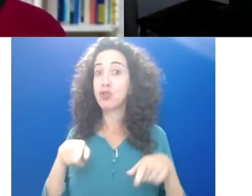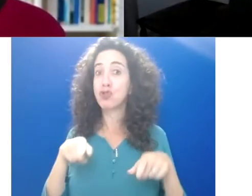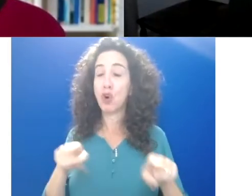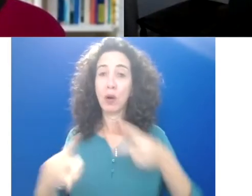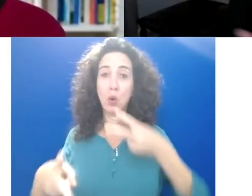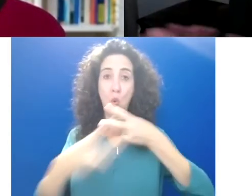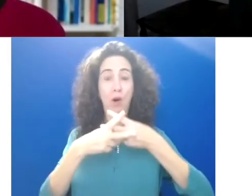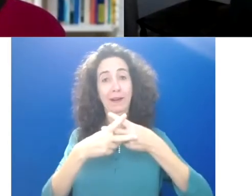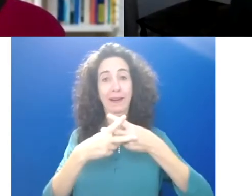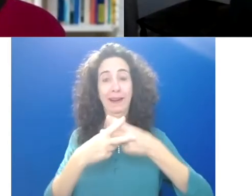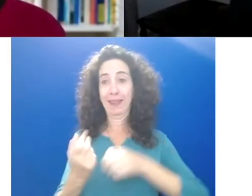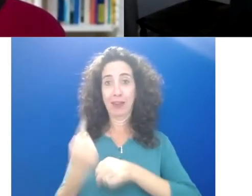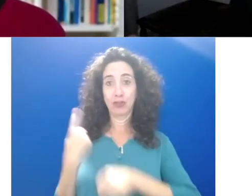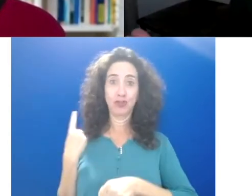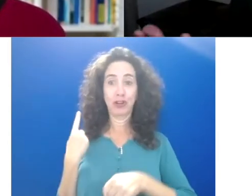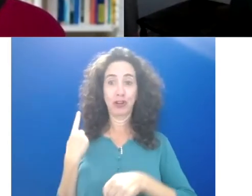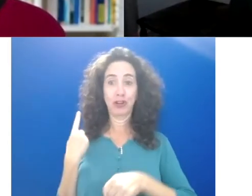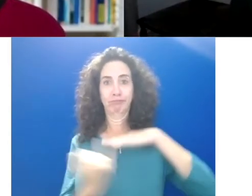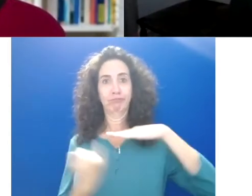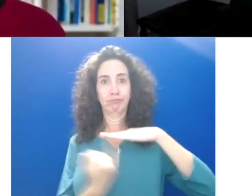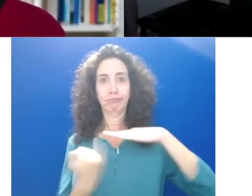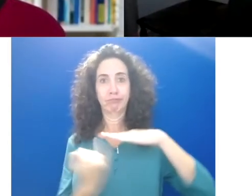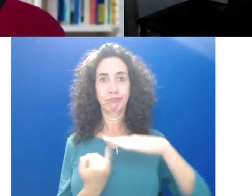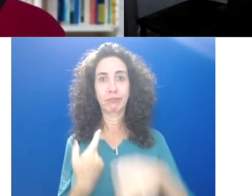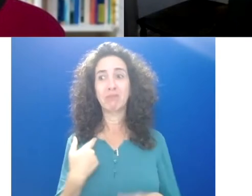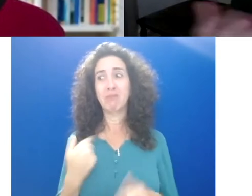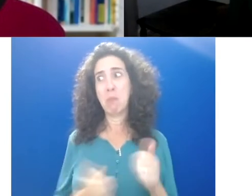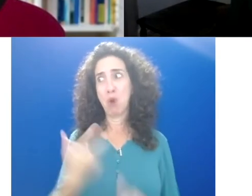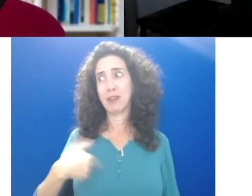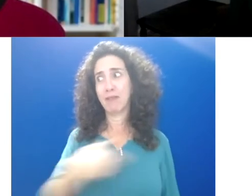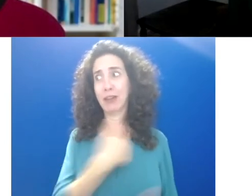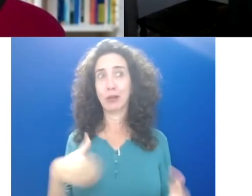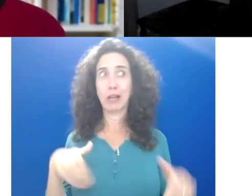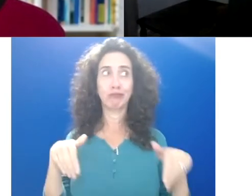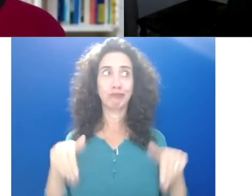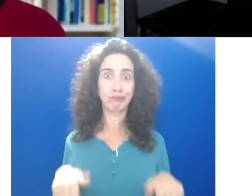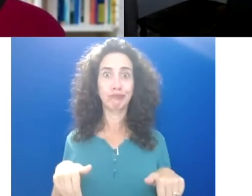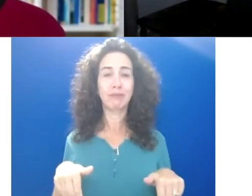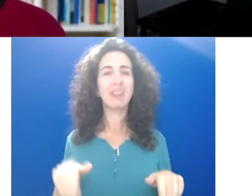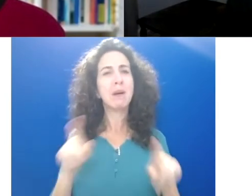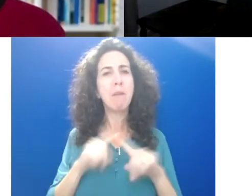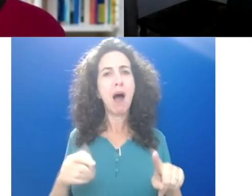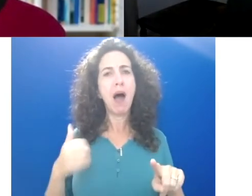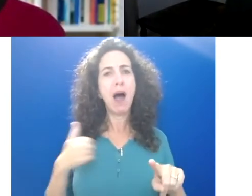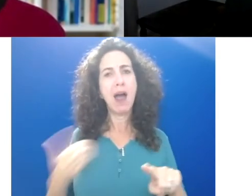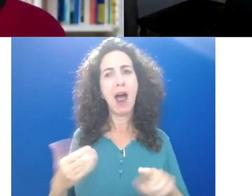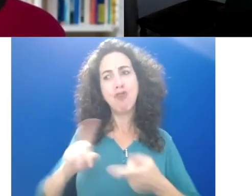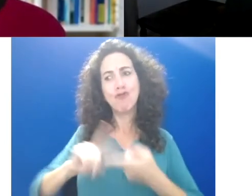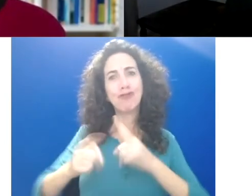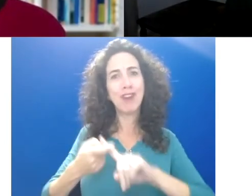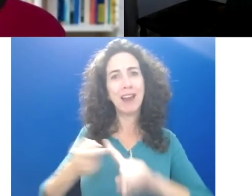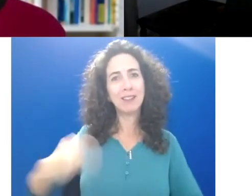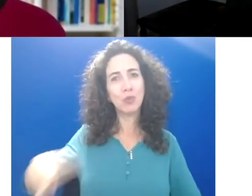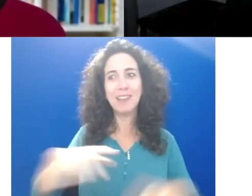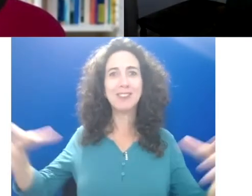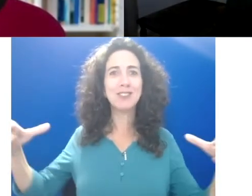year, for me personally, obviously none of us were really doing much, but I have a group of friends who I play music with regularly. And one of the hardest